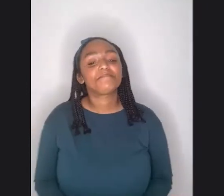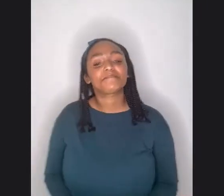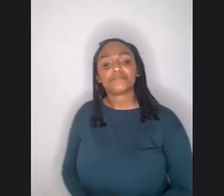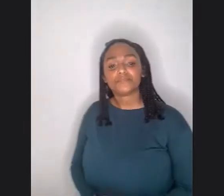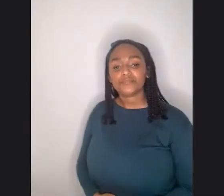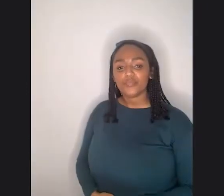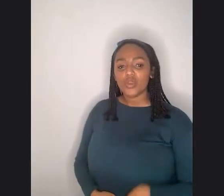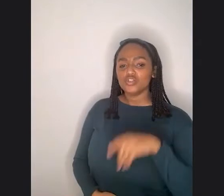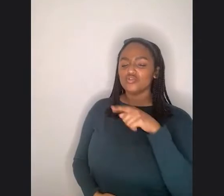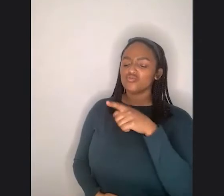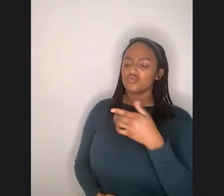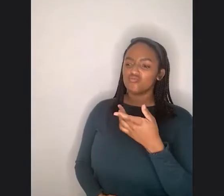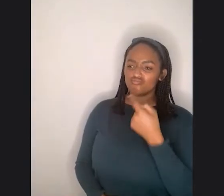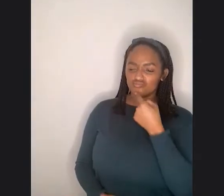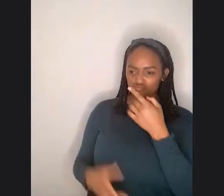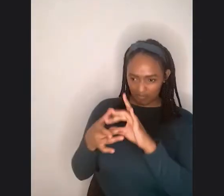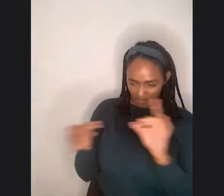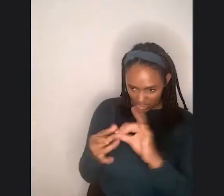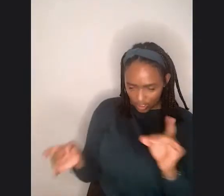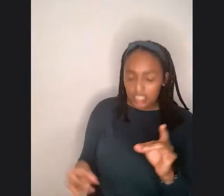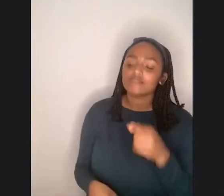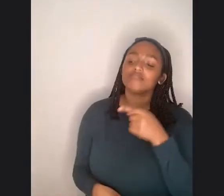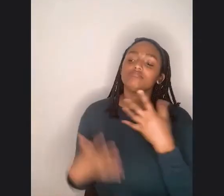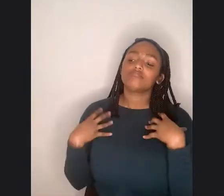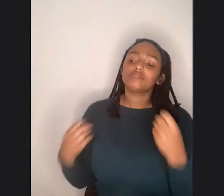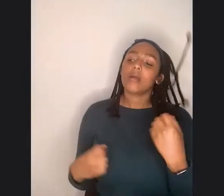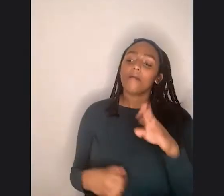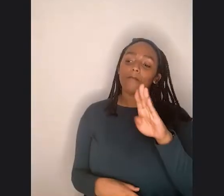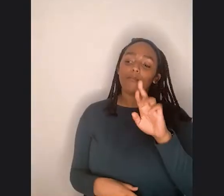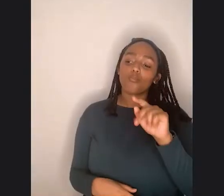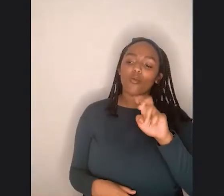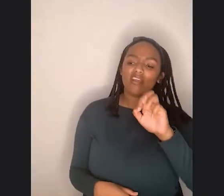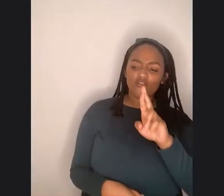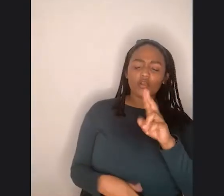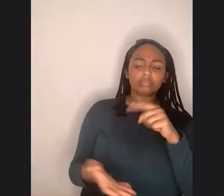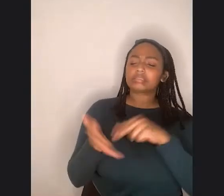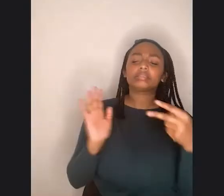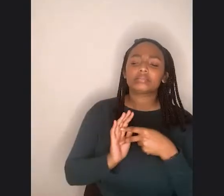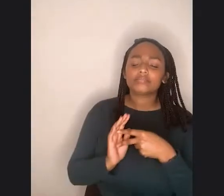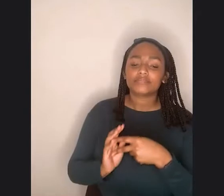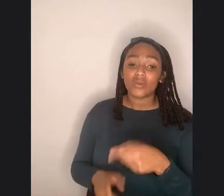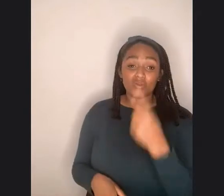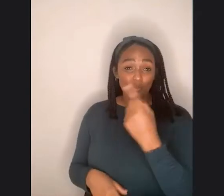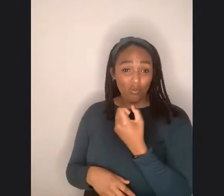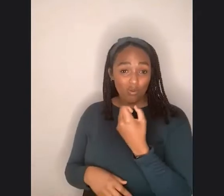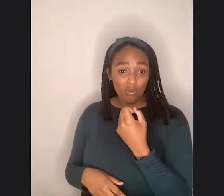about getting braver. There's a narrative in activist community that we should not use the word brave to